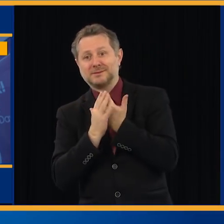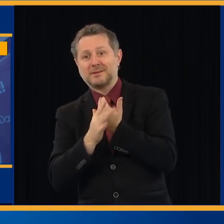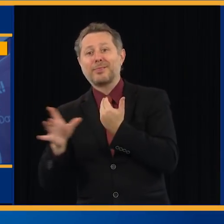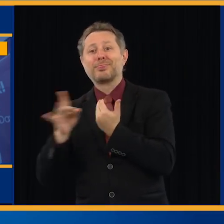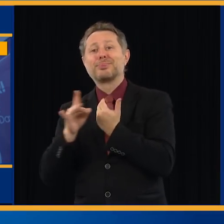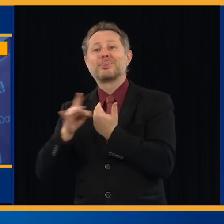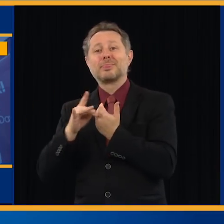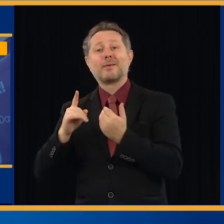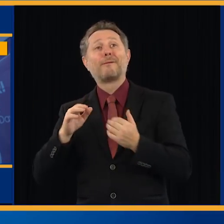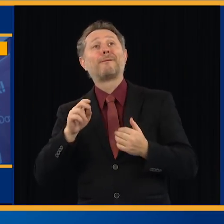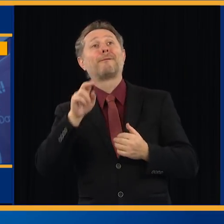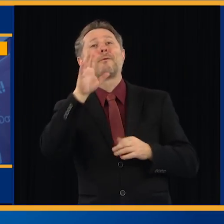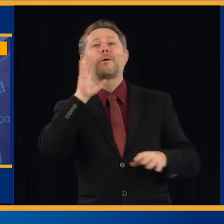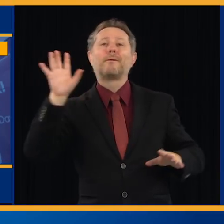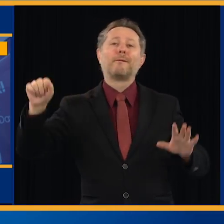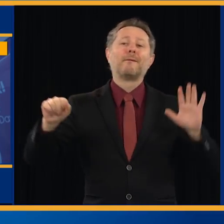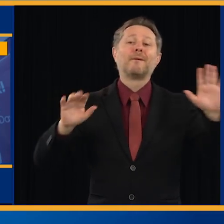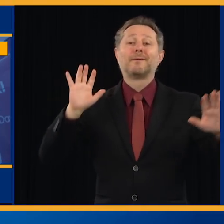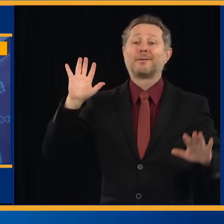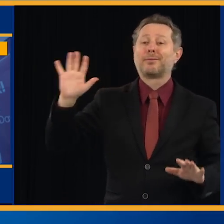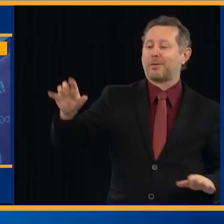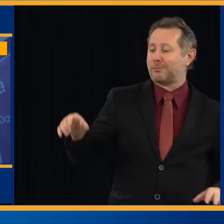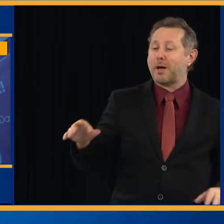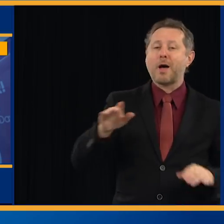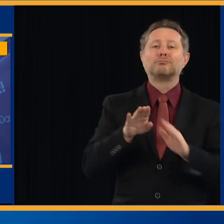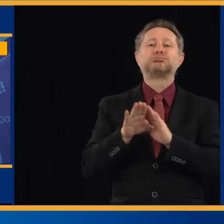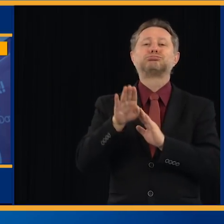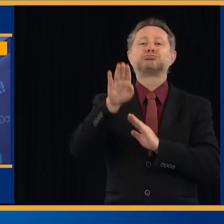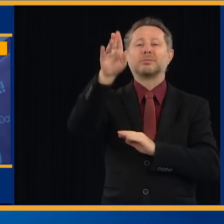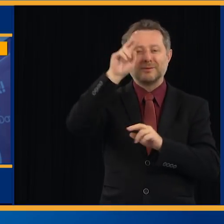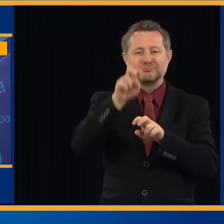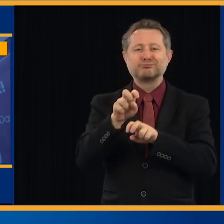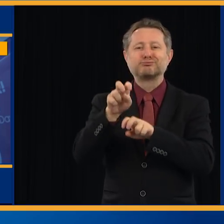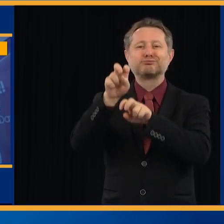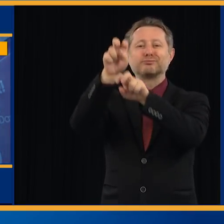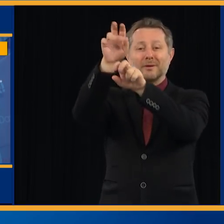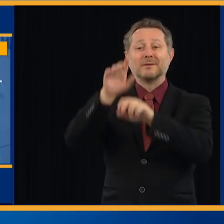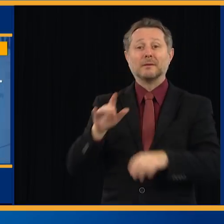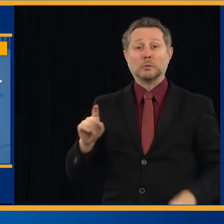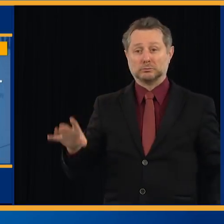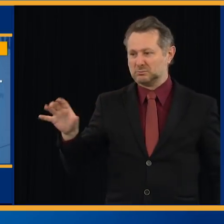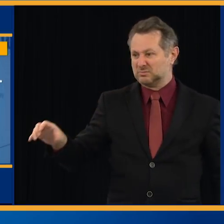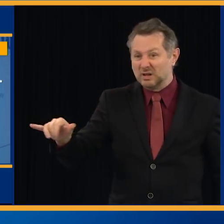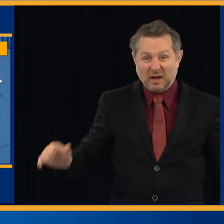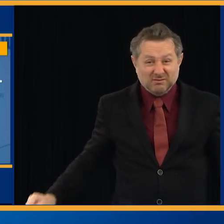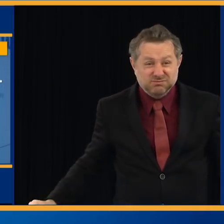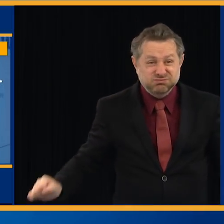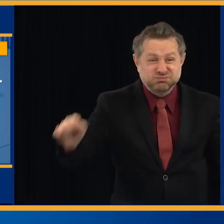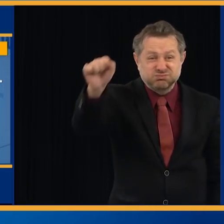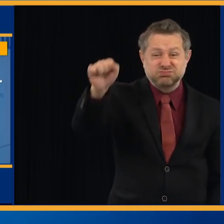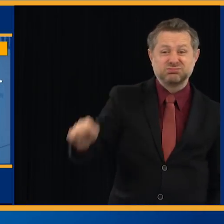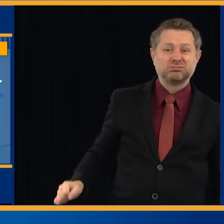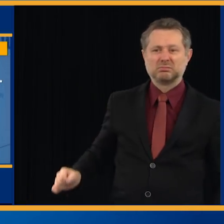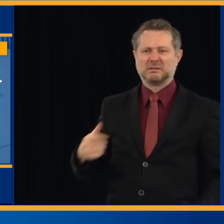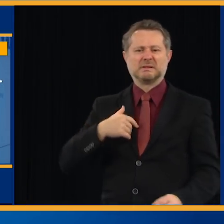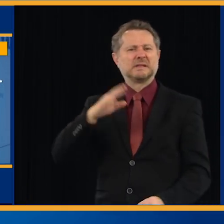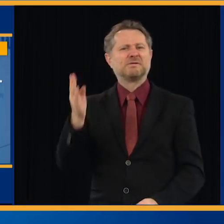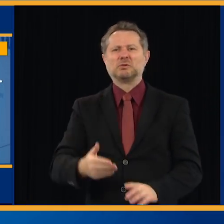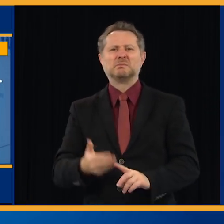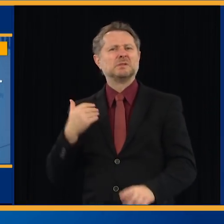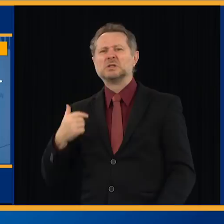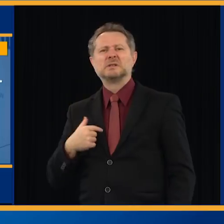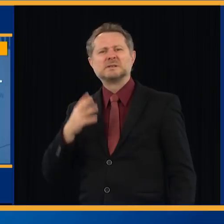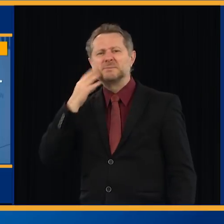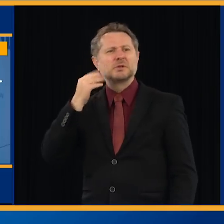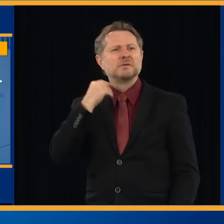everything that people could be touching. It is a massive undertaking that we've never done before. But that is